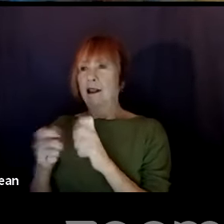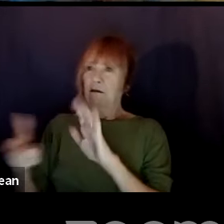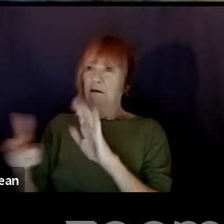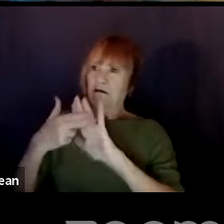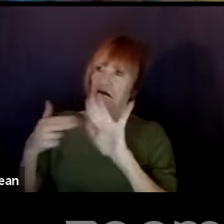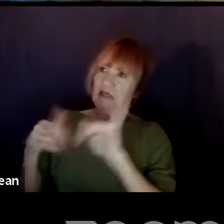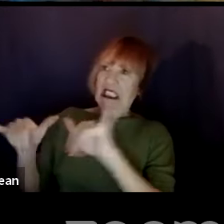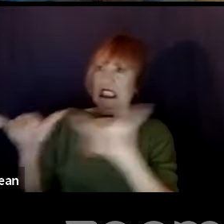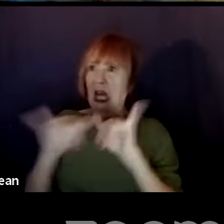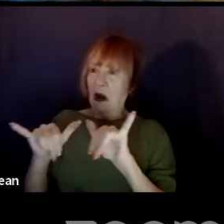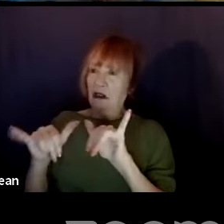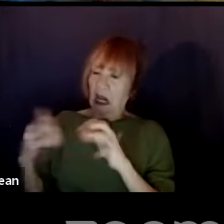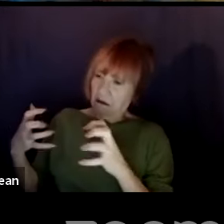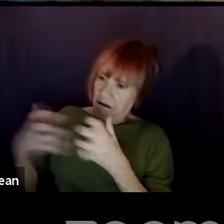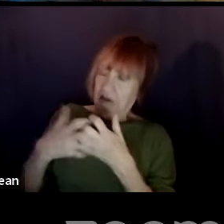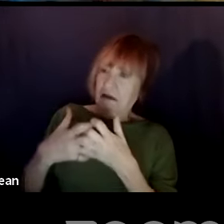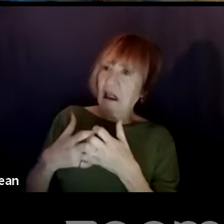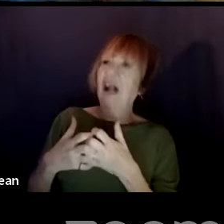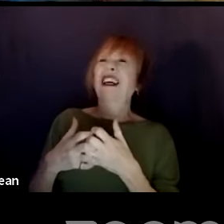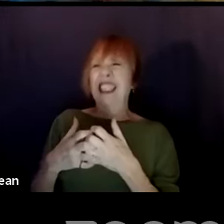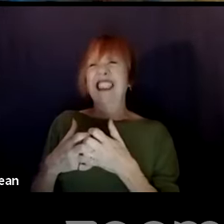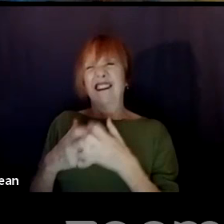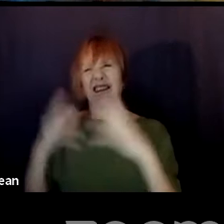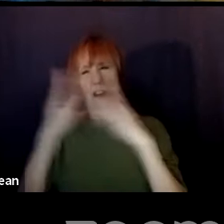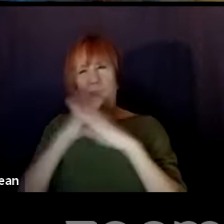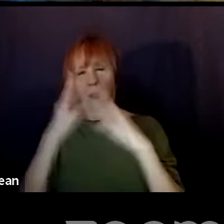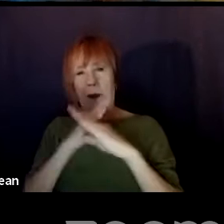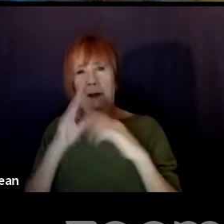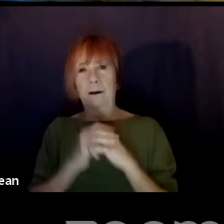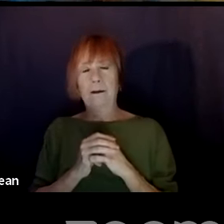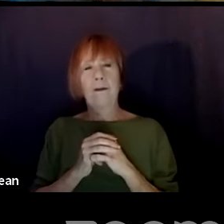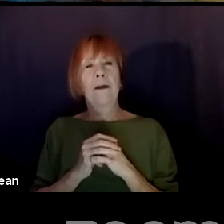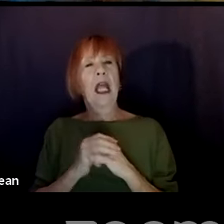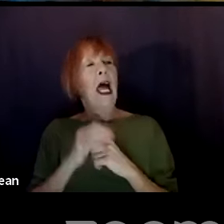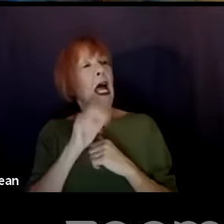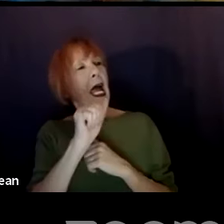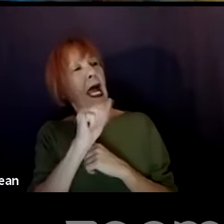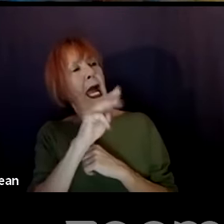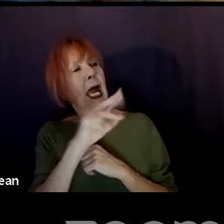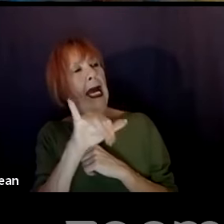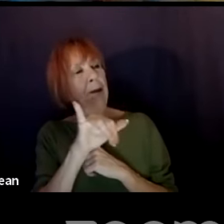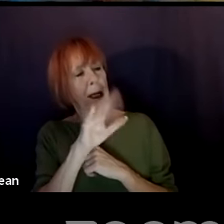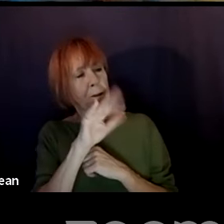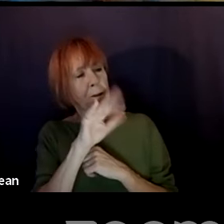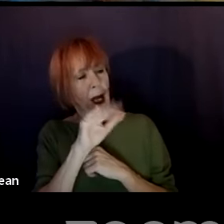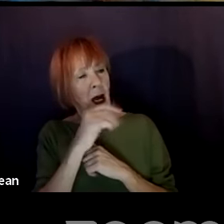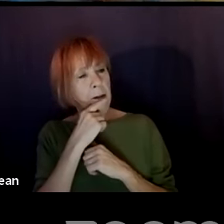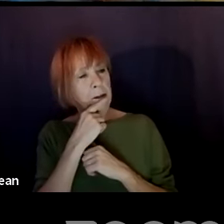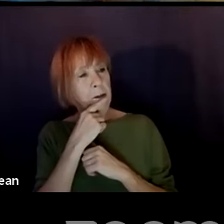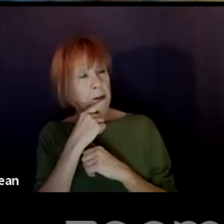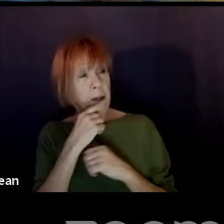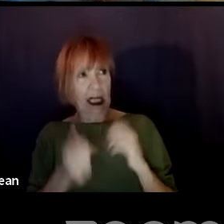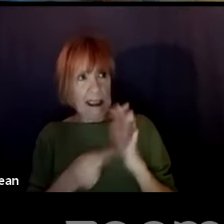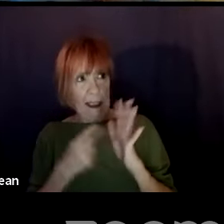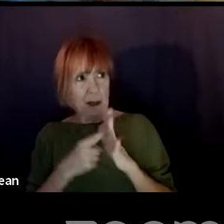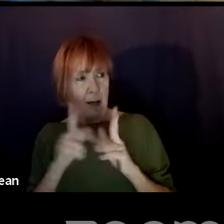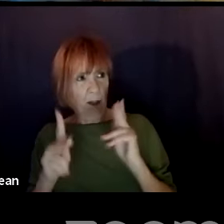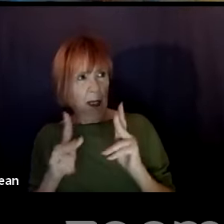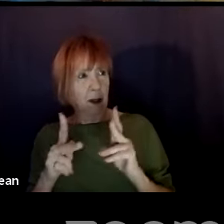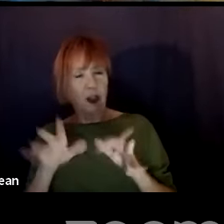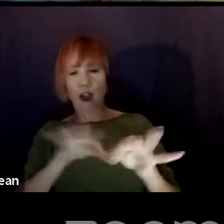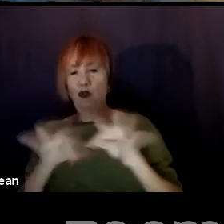um, that it can become troublesome. Amy, um, so a lot of times when people describe